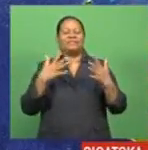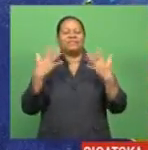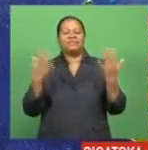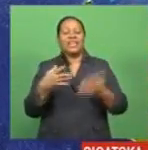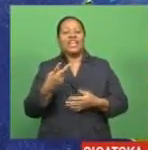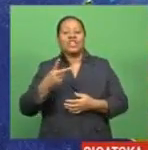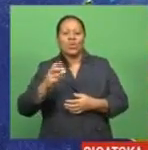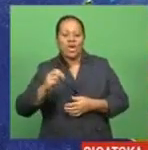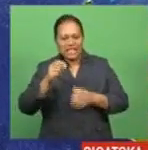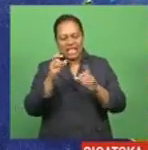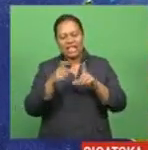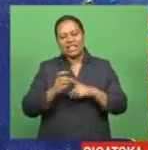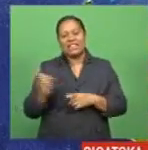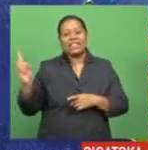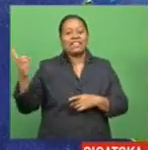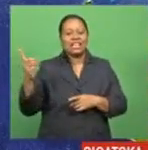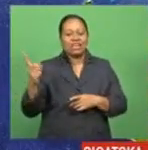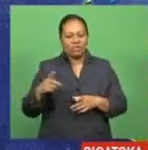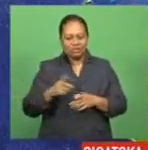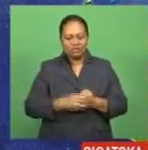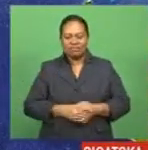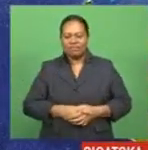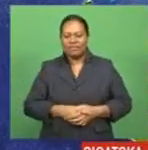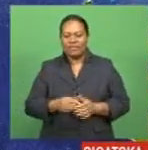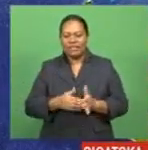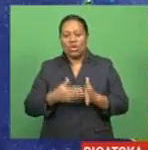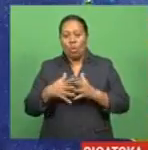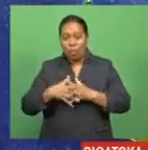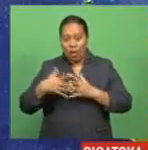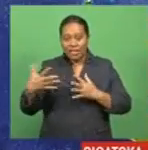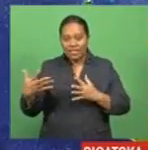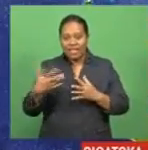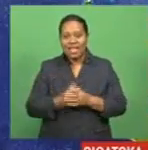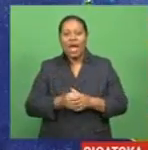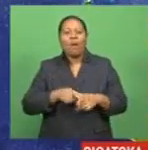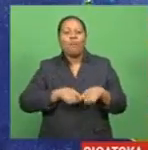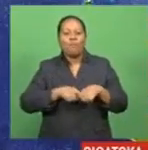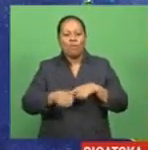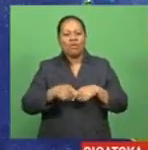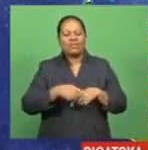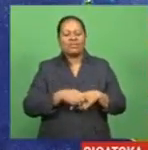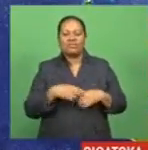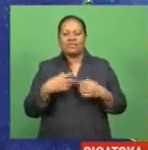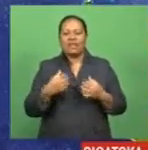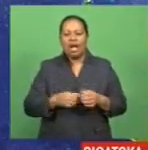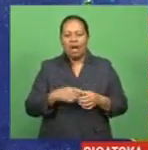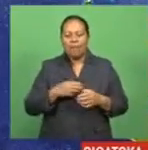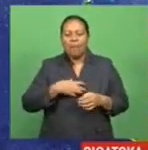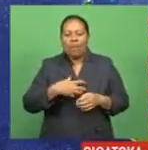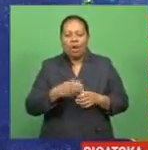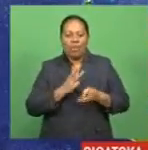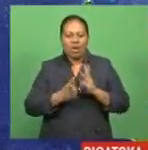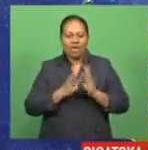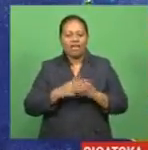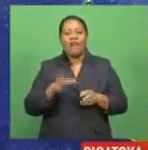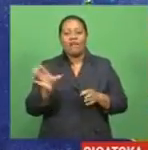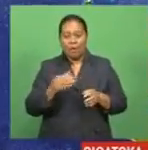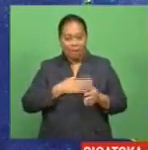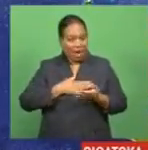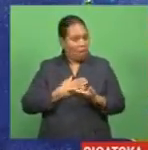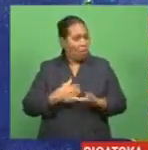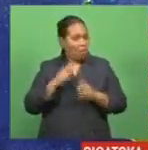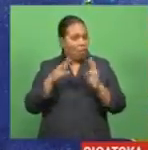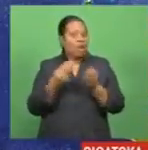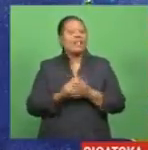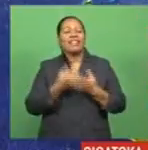20 degrees. And looking further on to Wednesday, more mixed weather coming up. That's all from my world. Thank